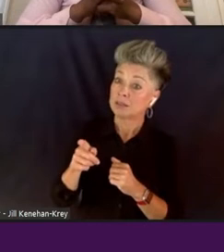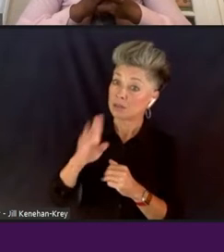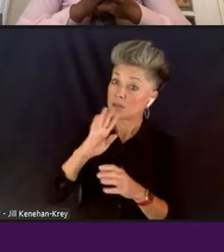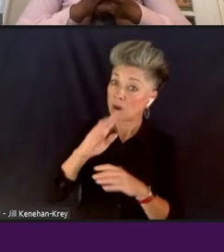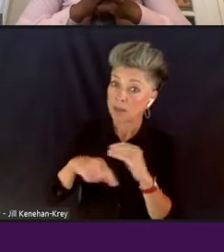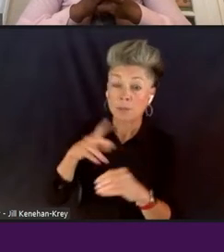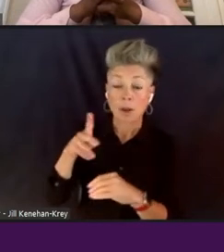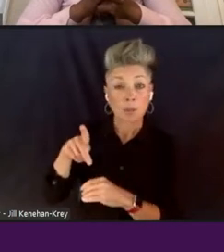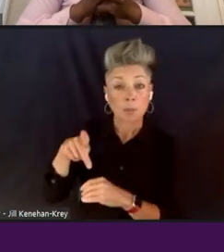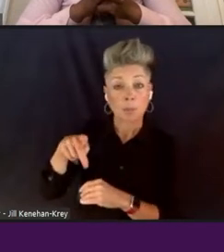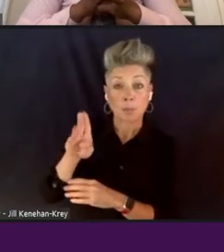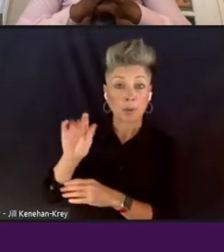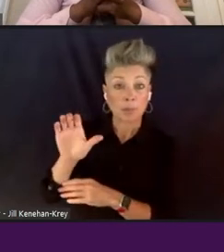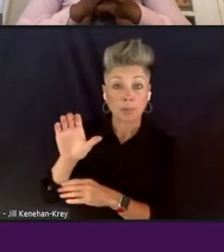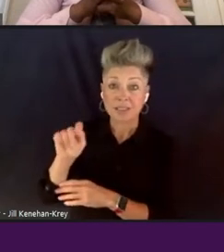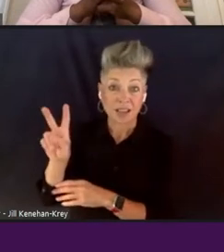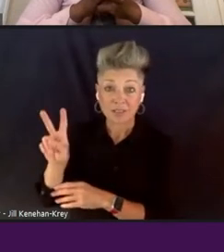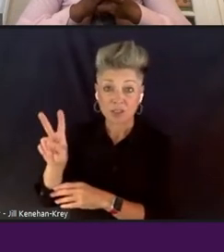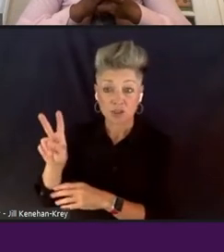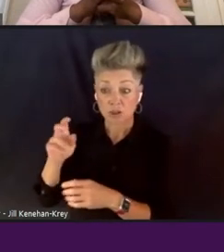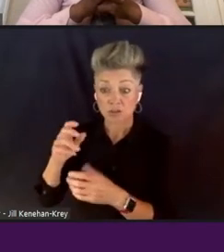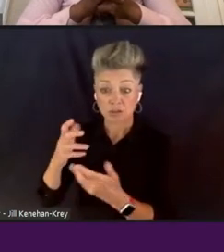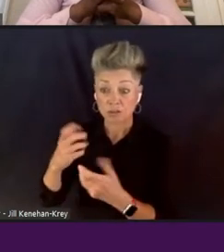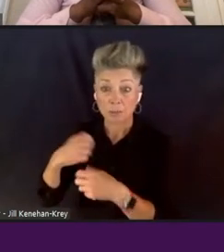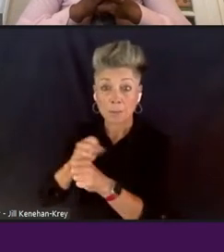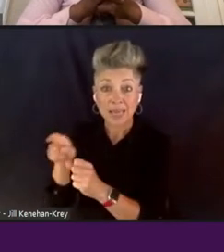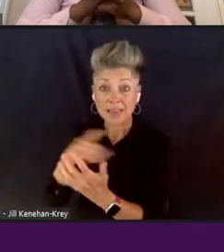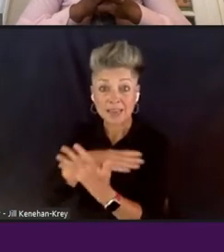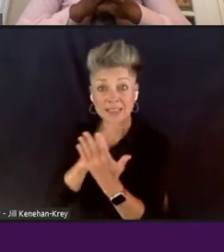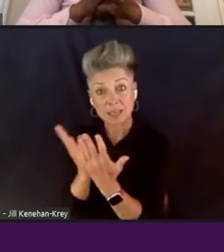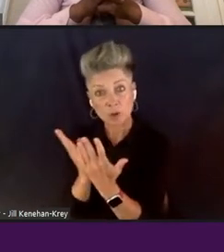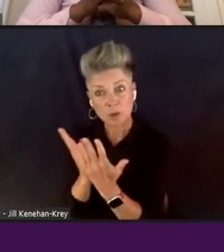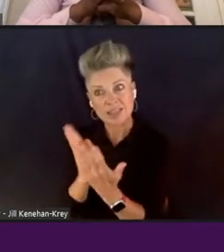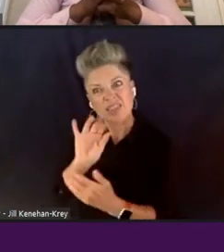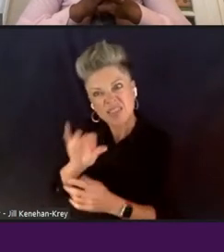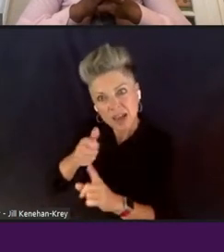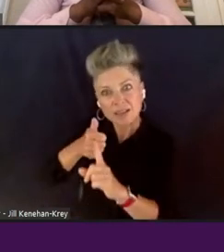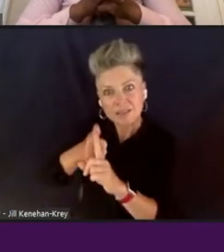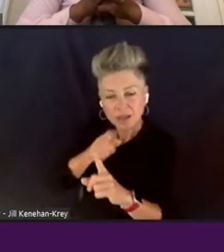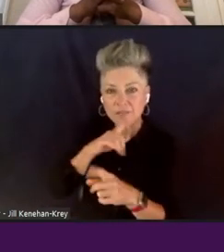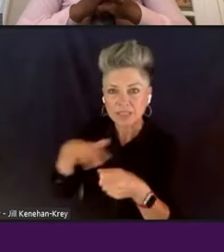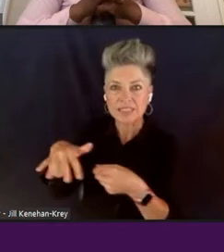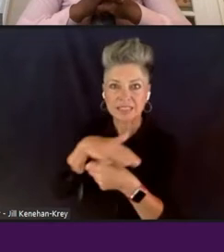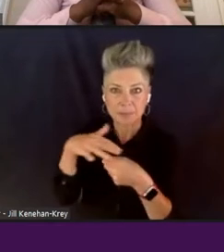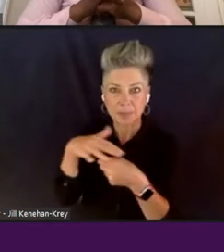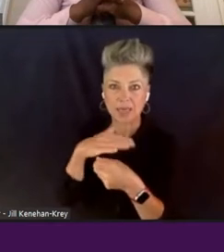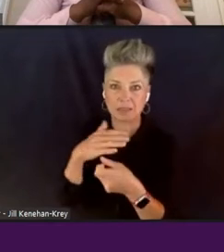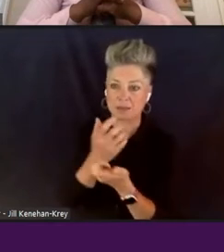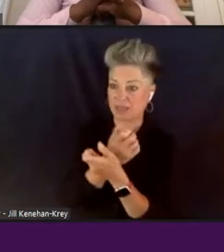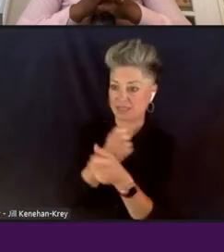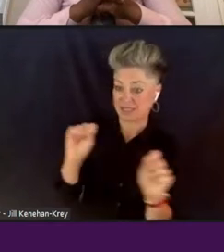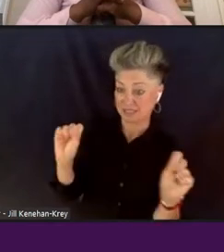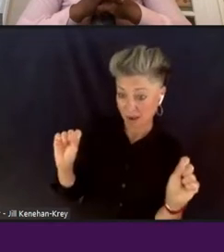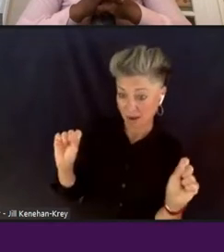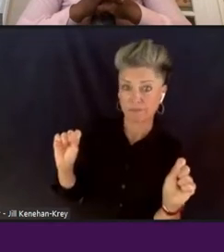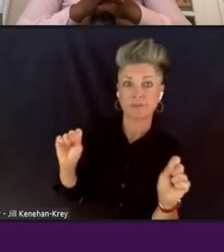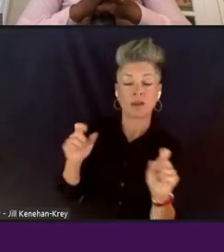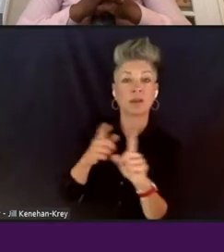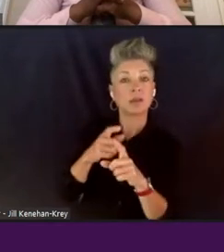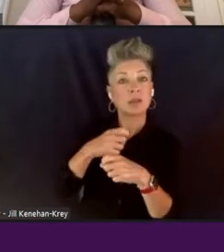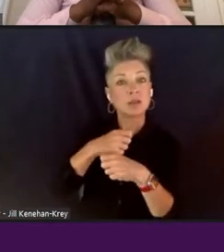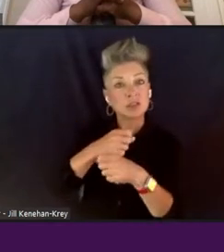just in the sheer making of this series, you know, provided a space that in effect was safe to be able to generate